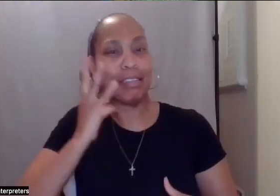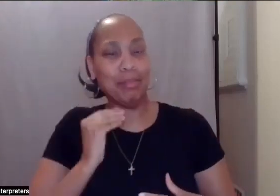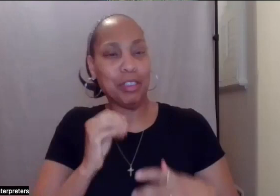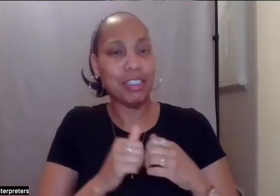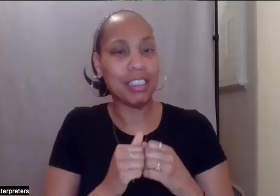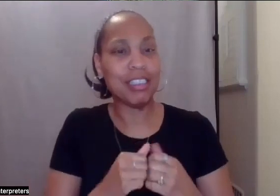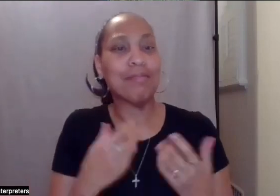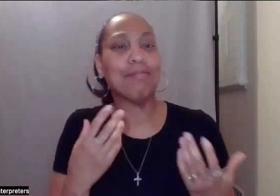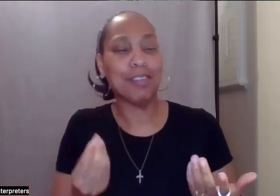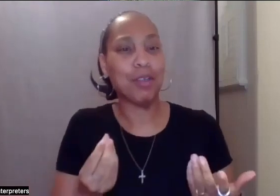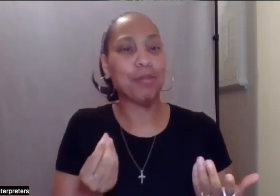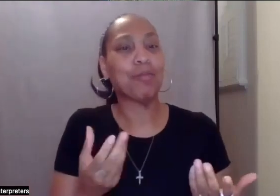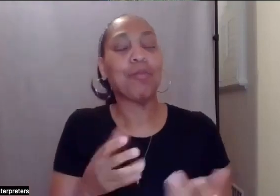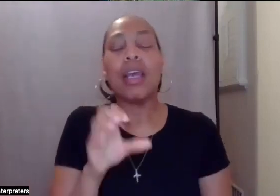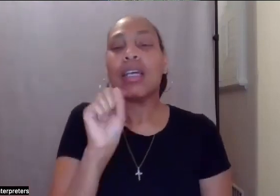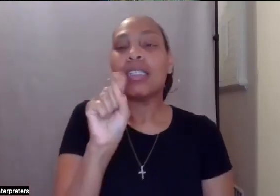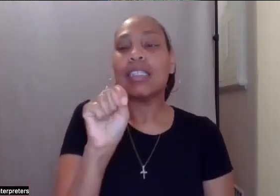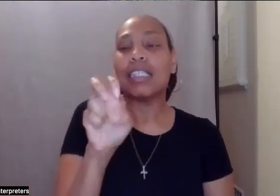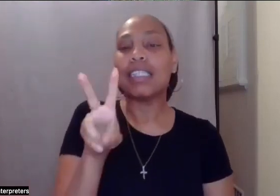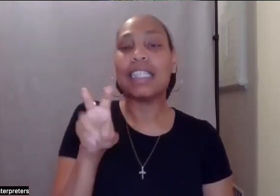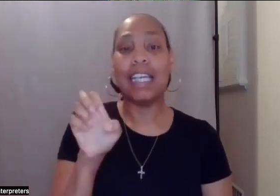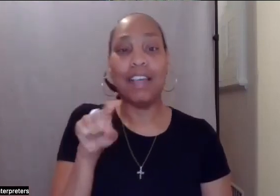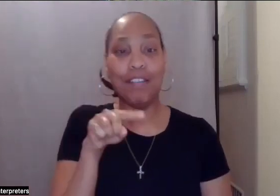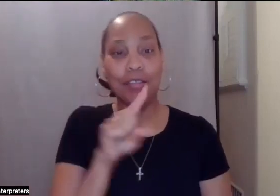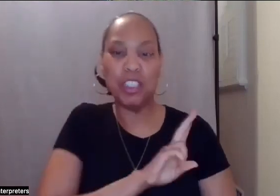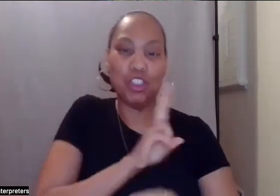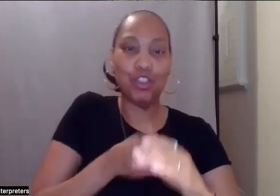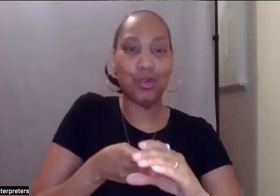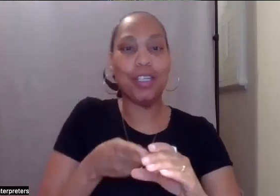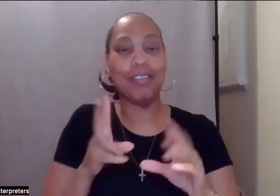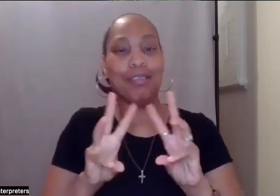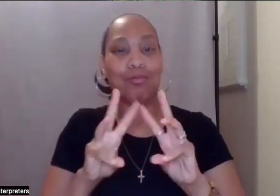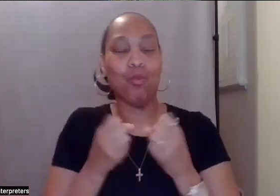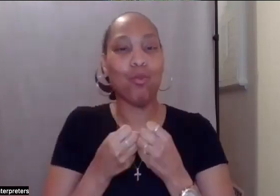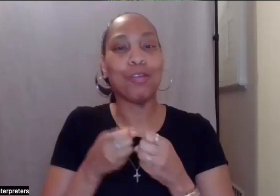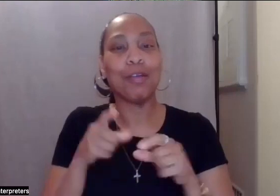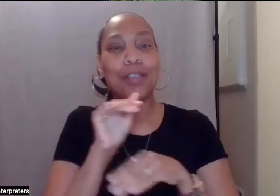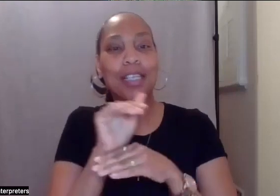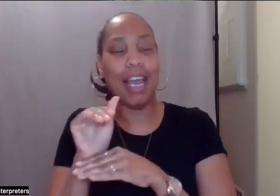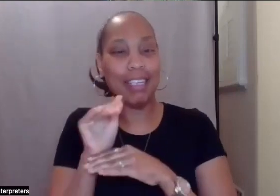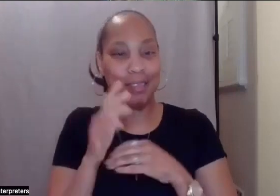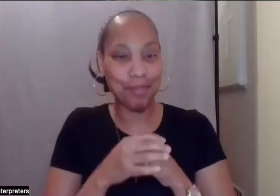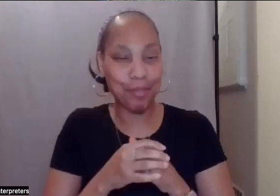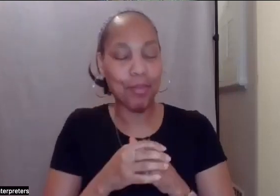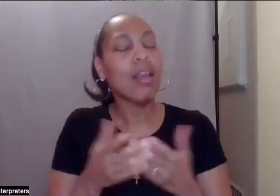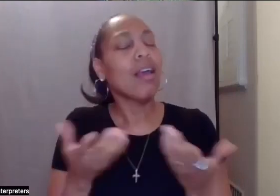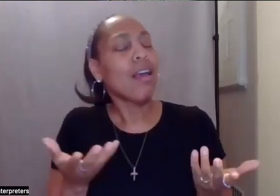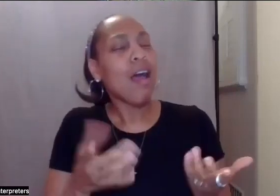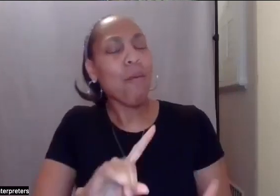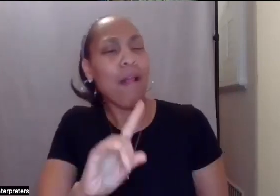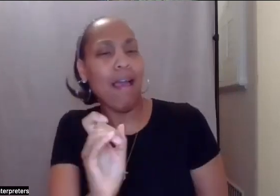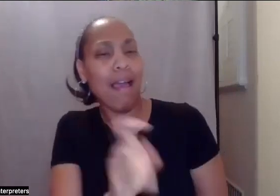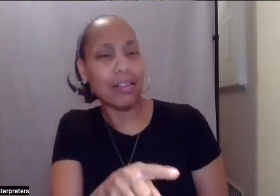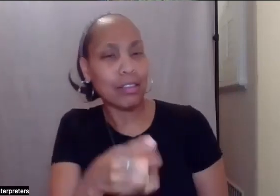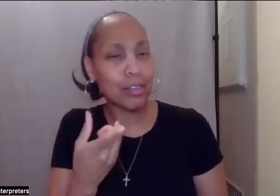Steve. So Steve's joining us tonight, and Steve, we're going to start this session by asking you to kind of just describe